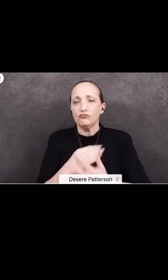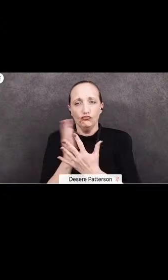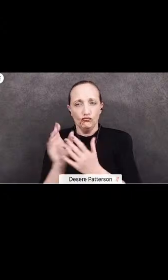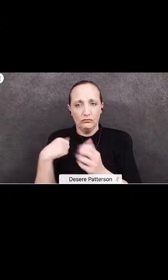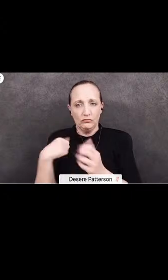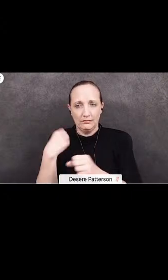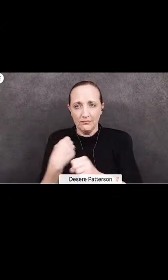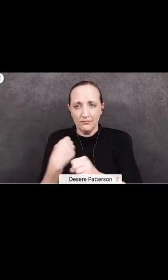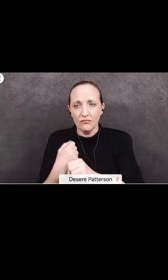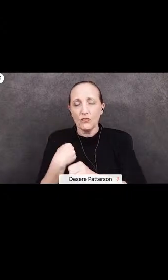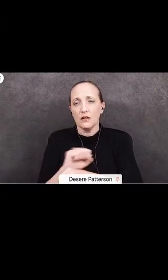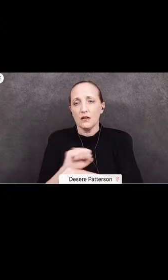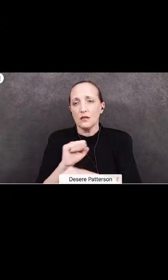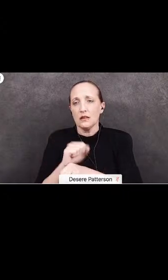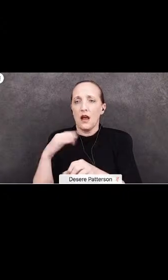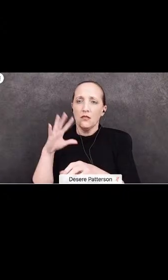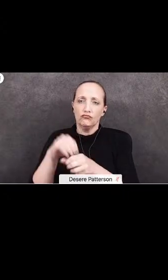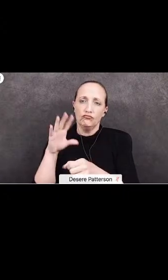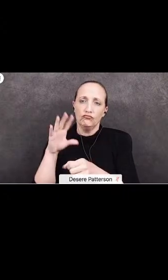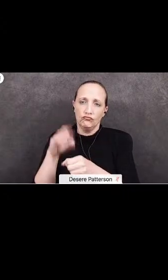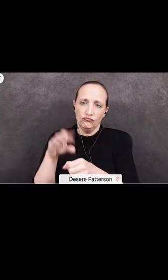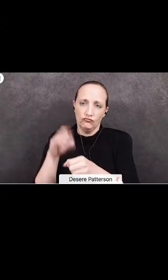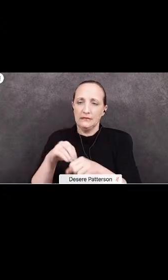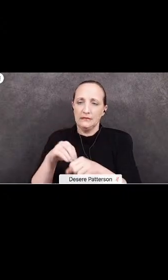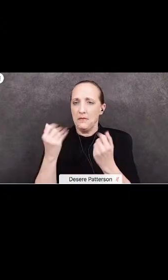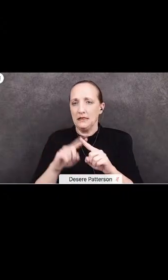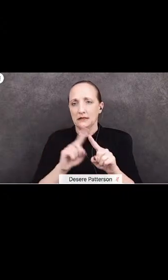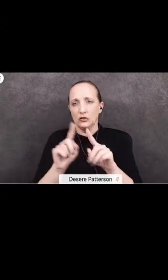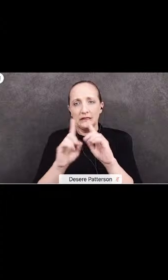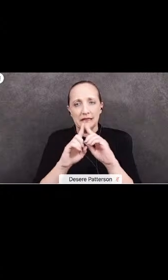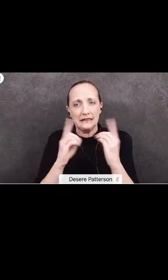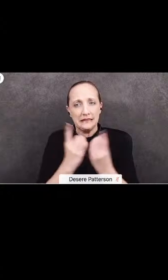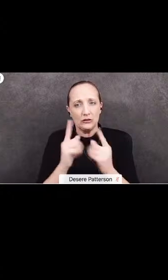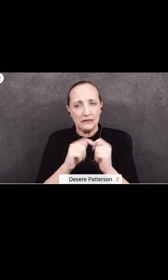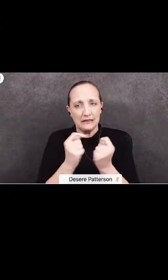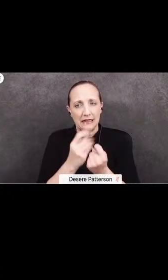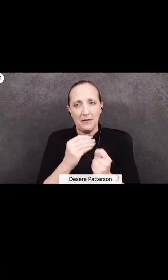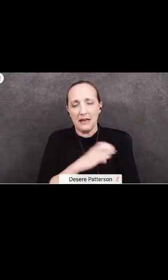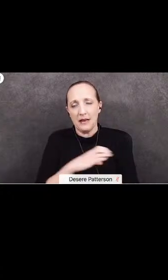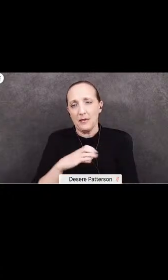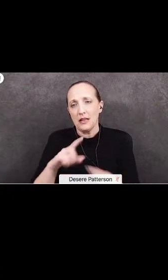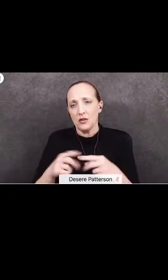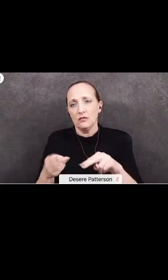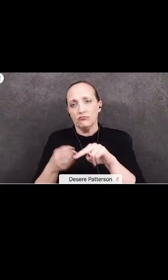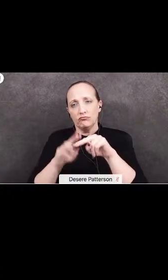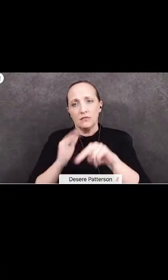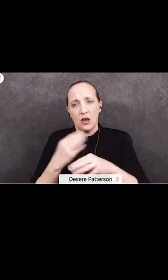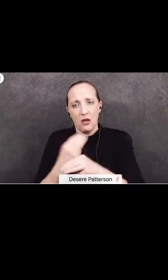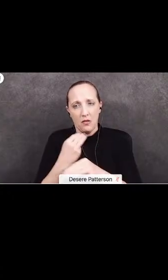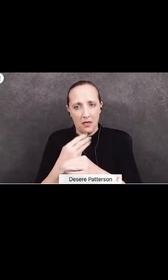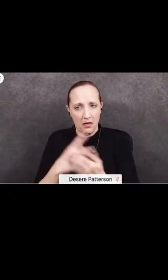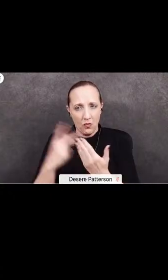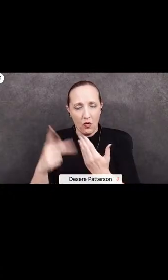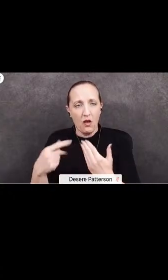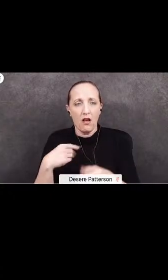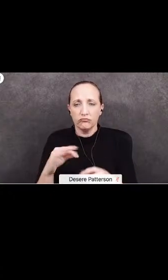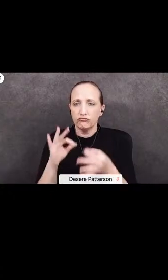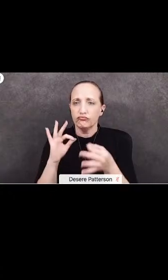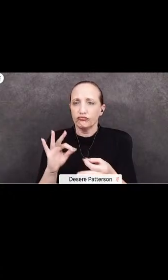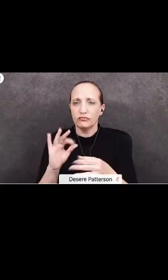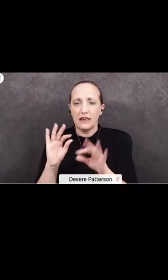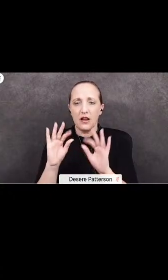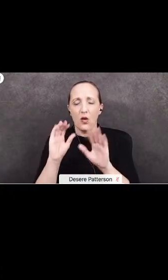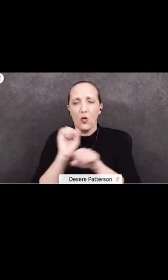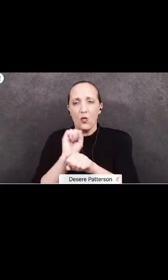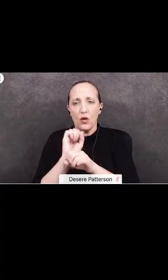I have been actively participating in numerous district teams and committees to enhance and grow our math program. I have maintained excellent working relationships